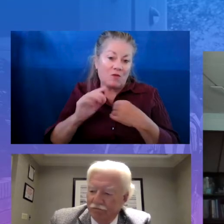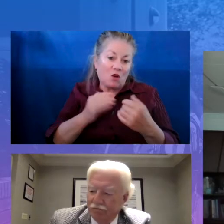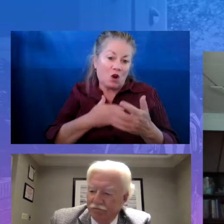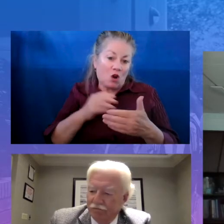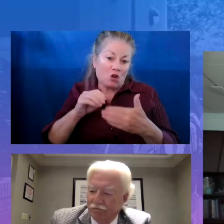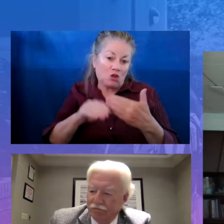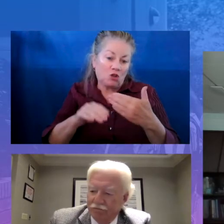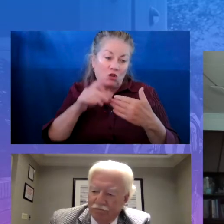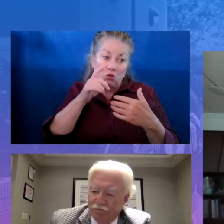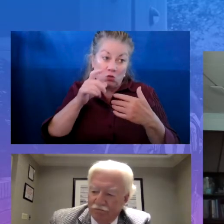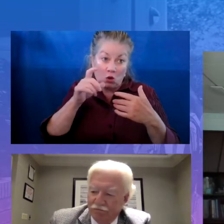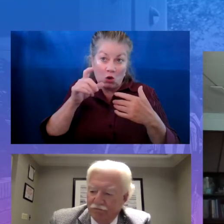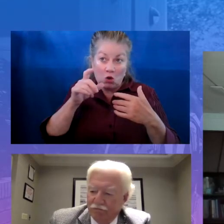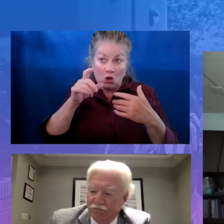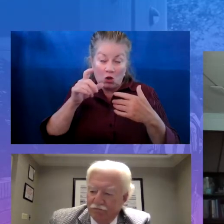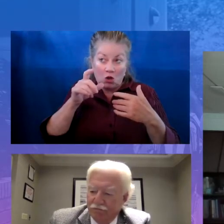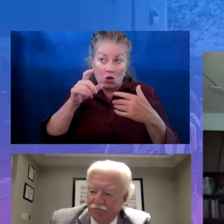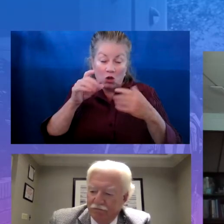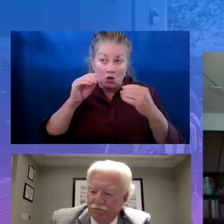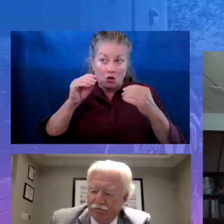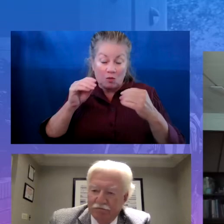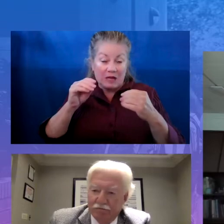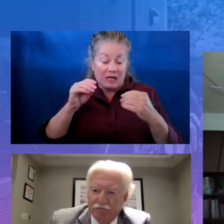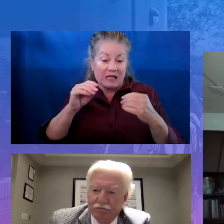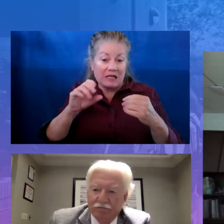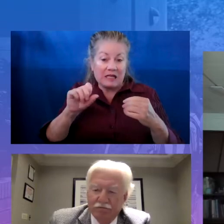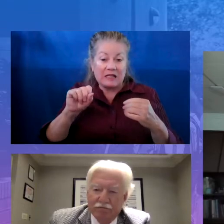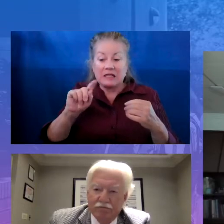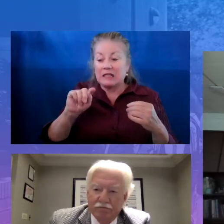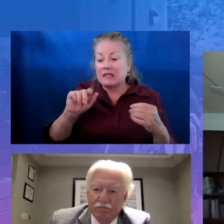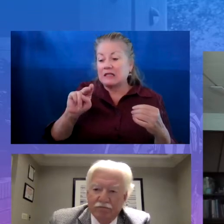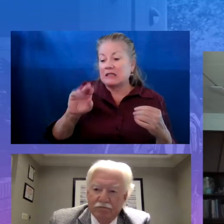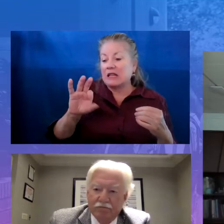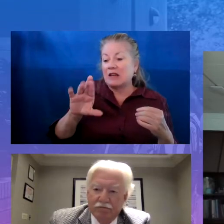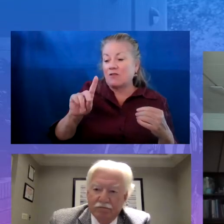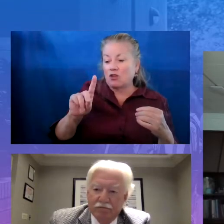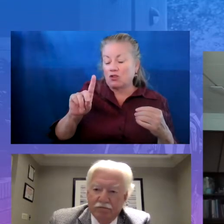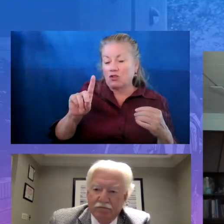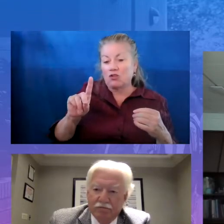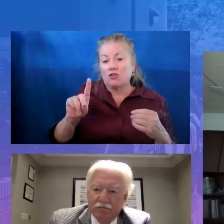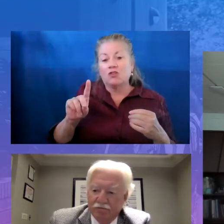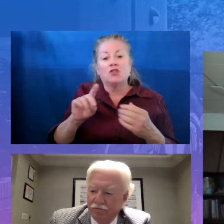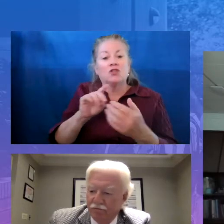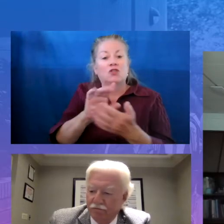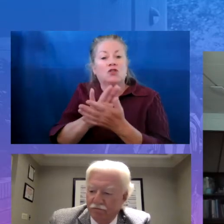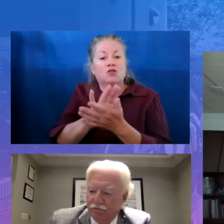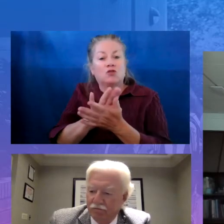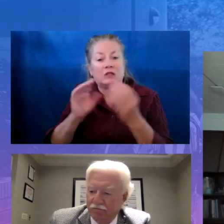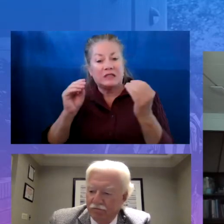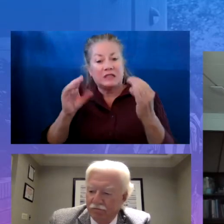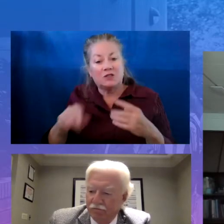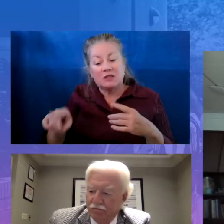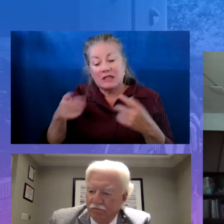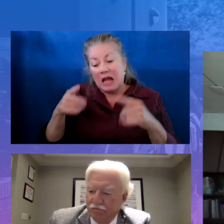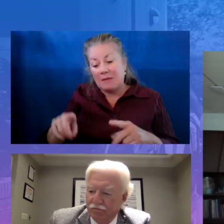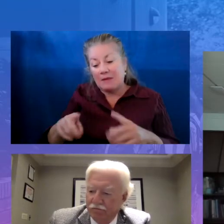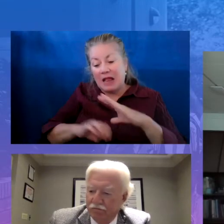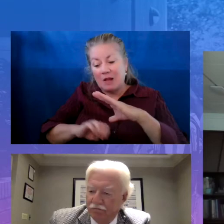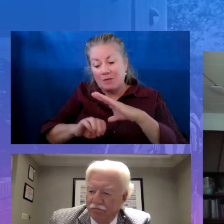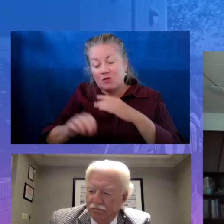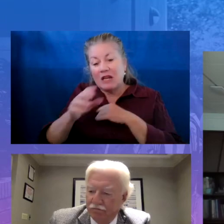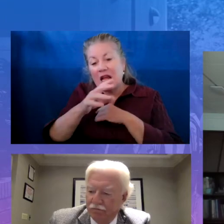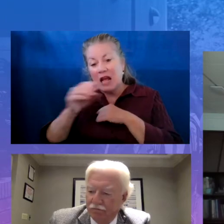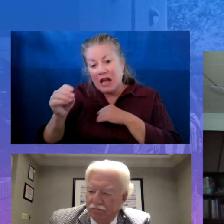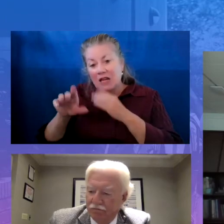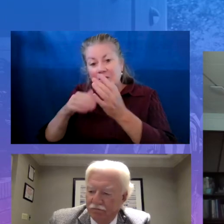Stanford Public Schools teachers so those programs happen in each of our elementary schools and our middle schools. At